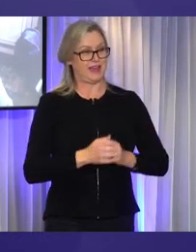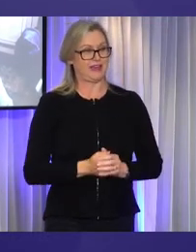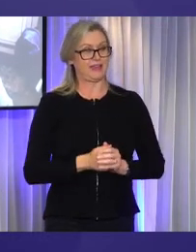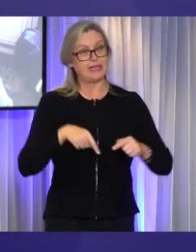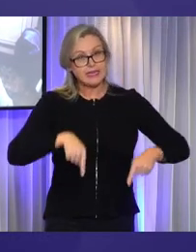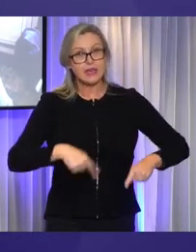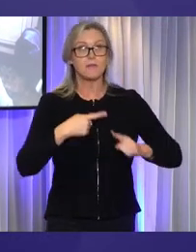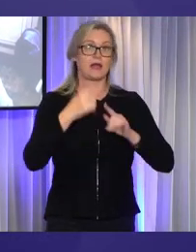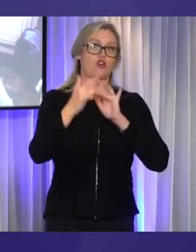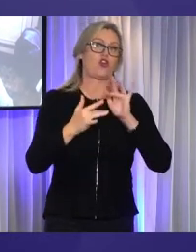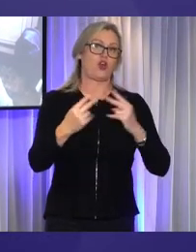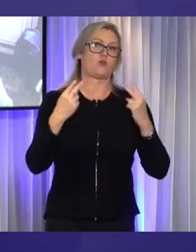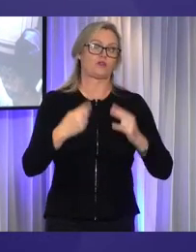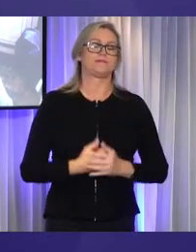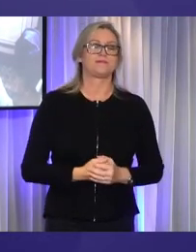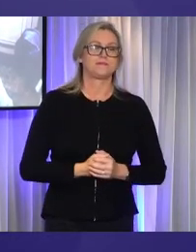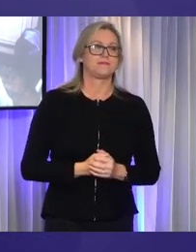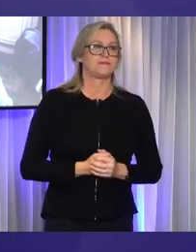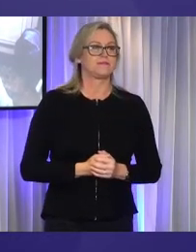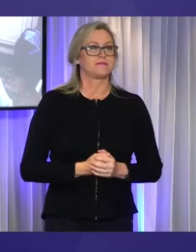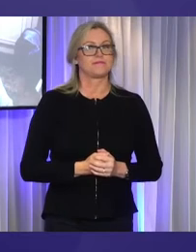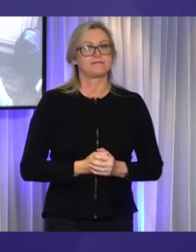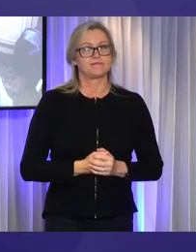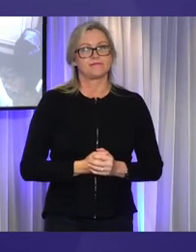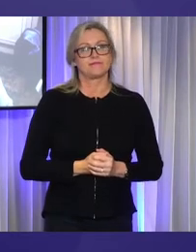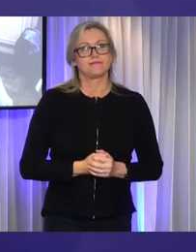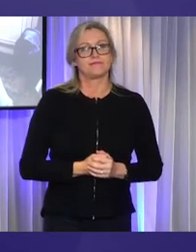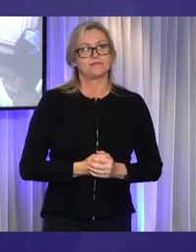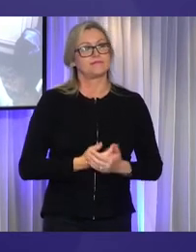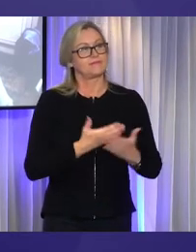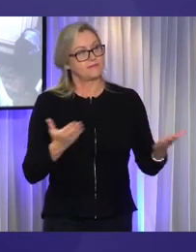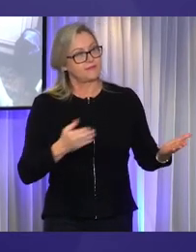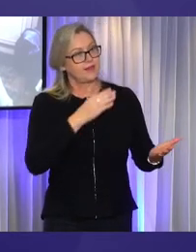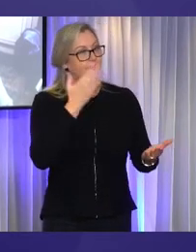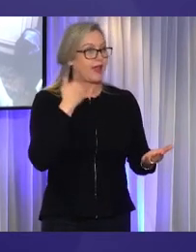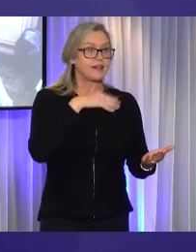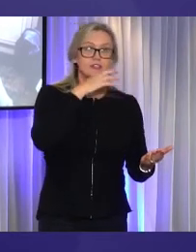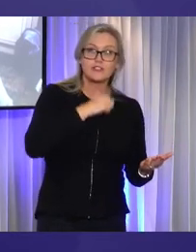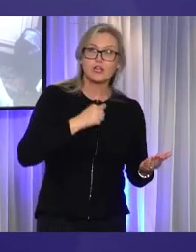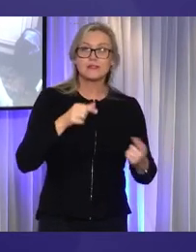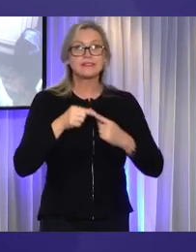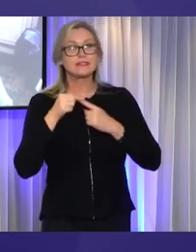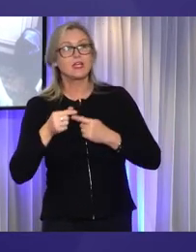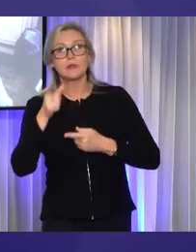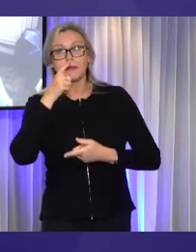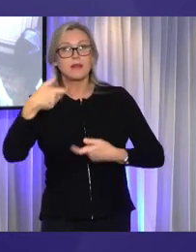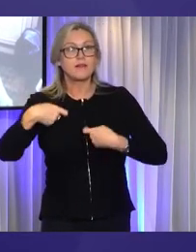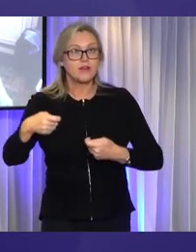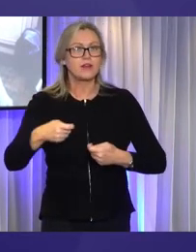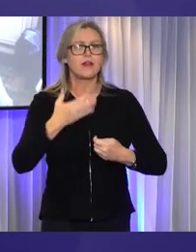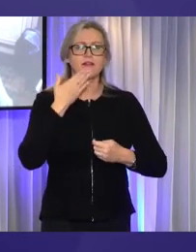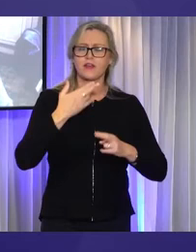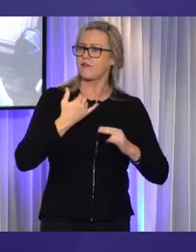online. Ladies and gentlemen, distinguished guests, thank you for that very kind introduction,